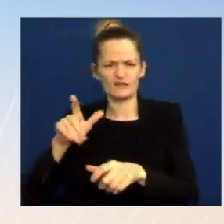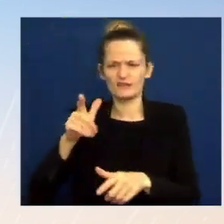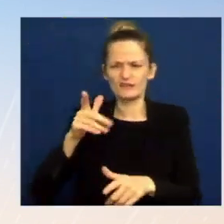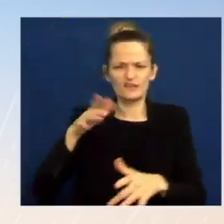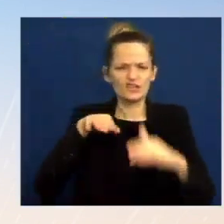order. The the climate? MR. Yeah.